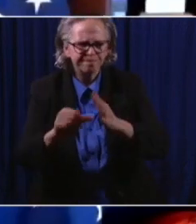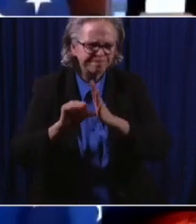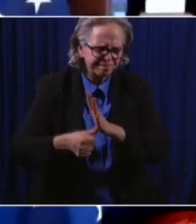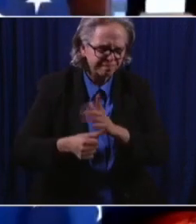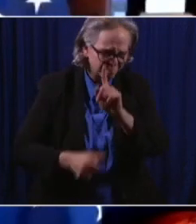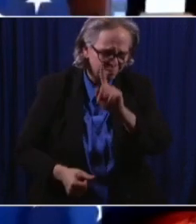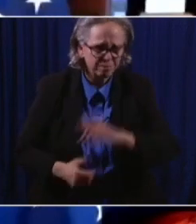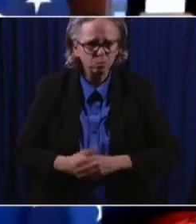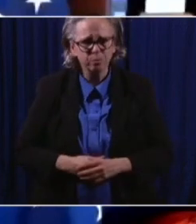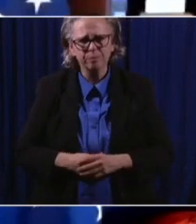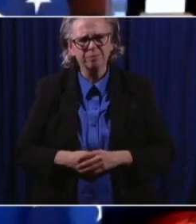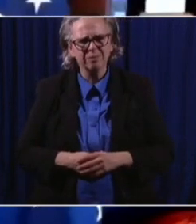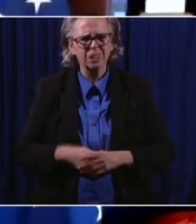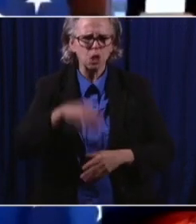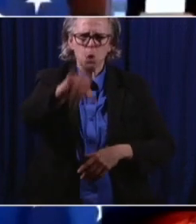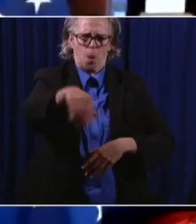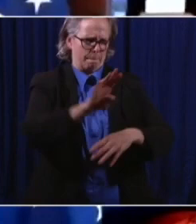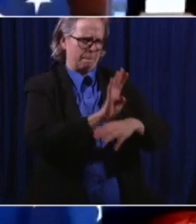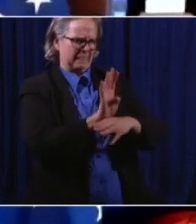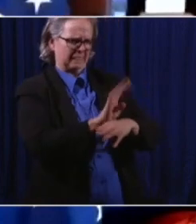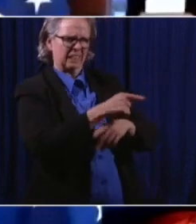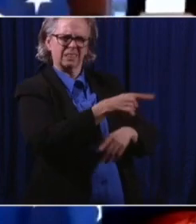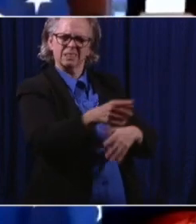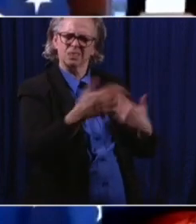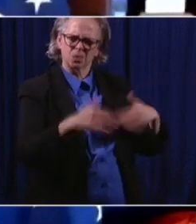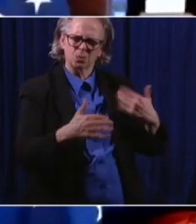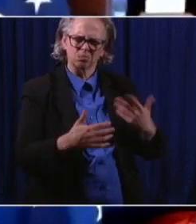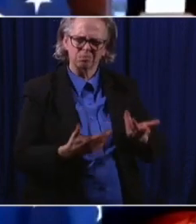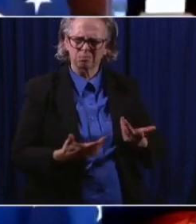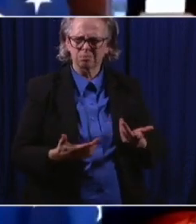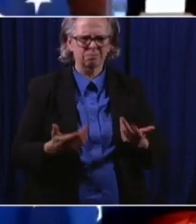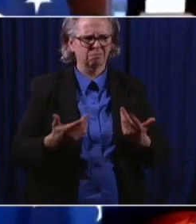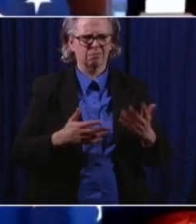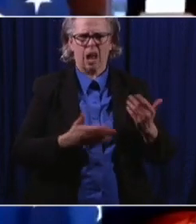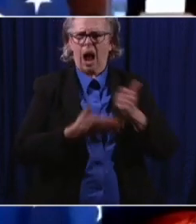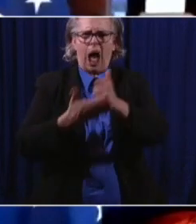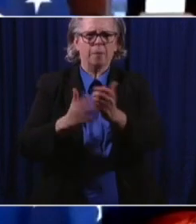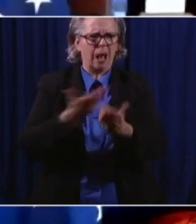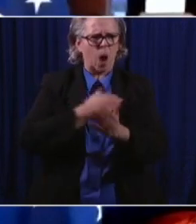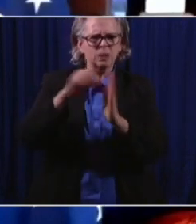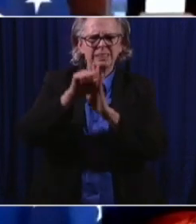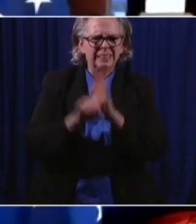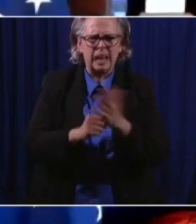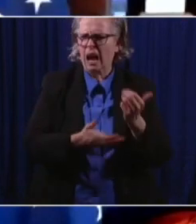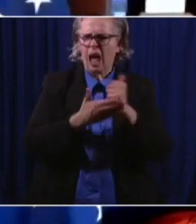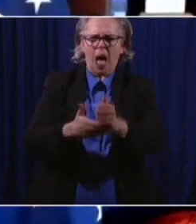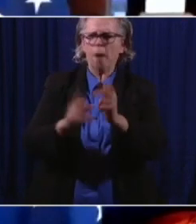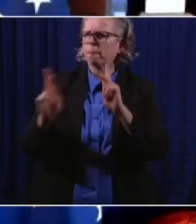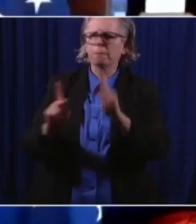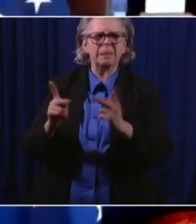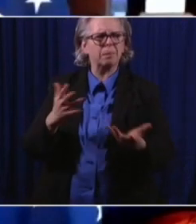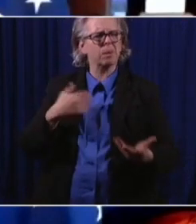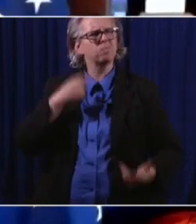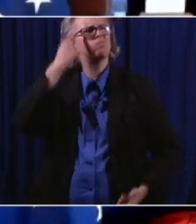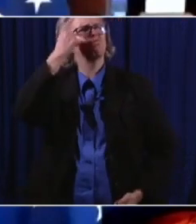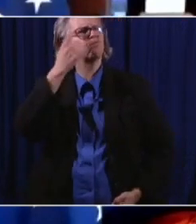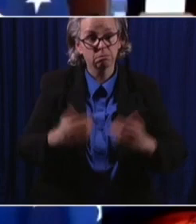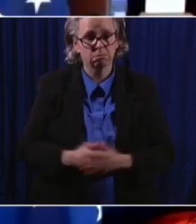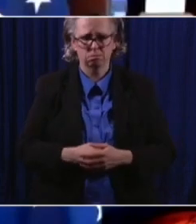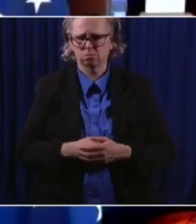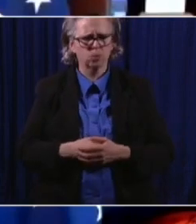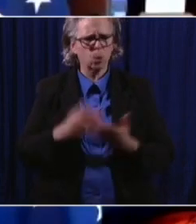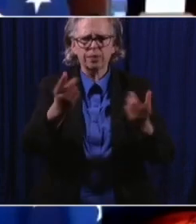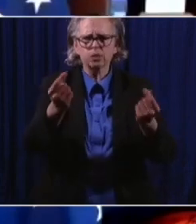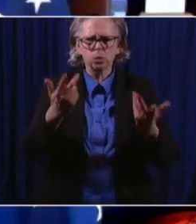are helping us during this COVID time period to help contribute to the